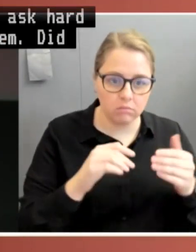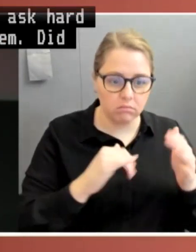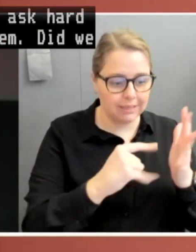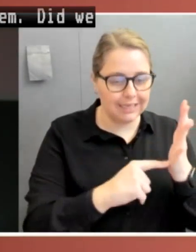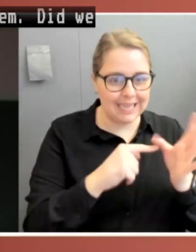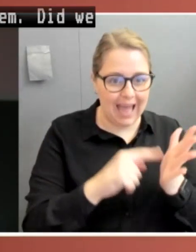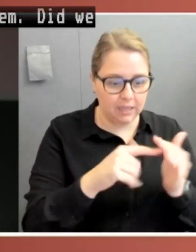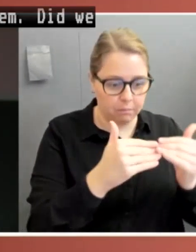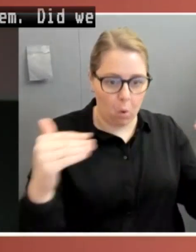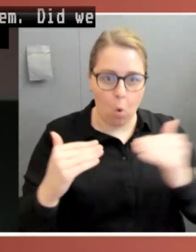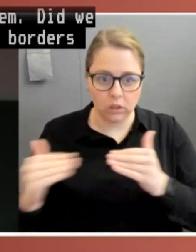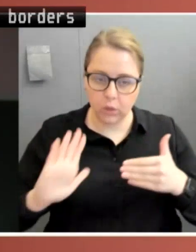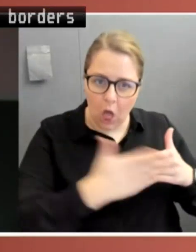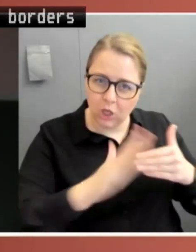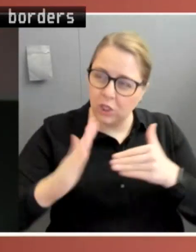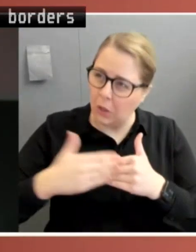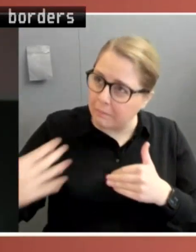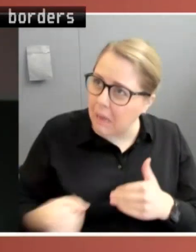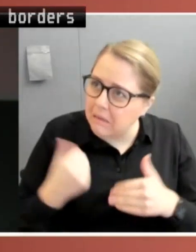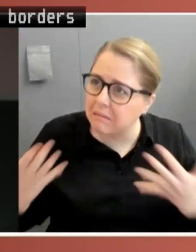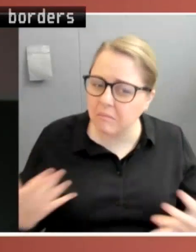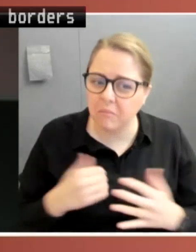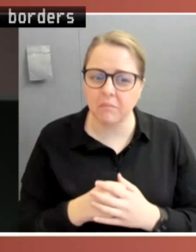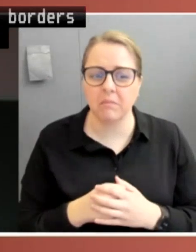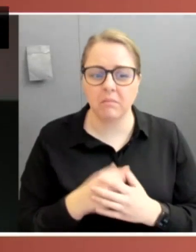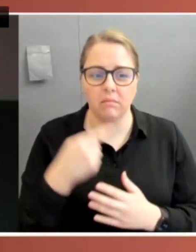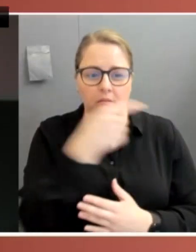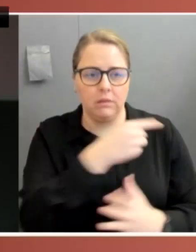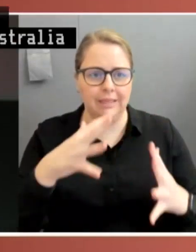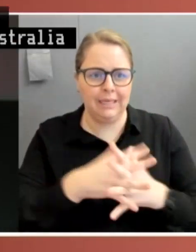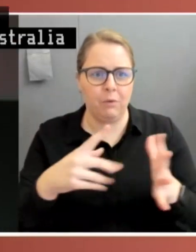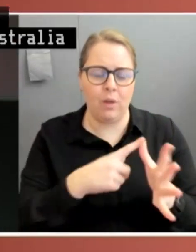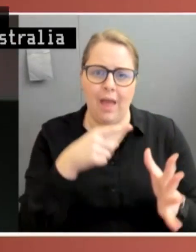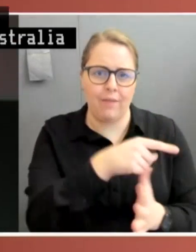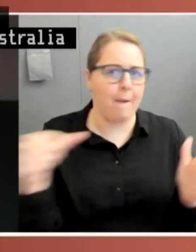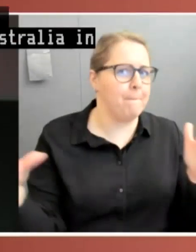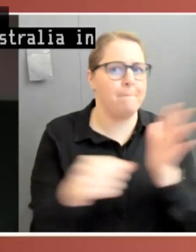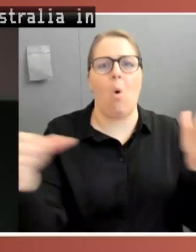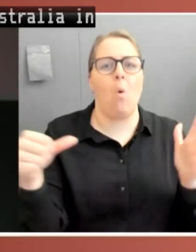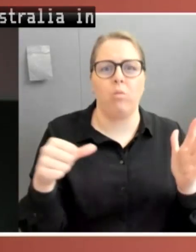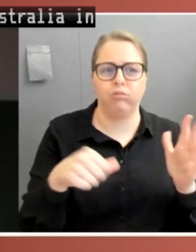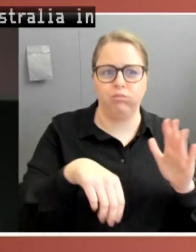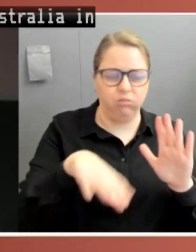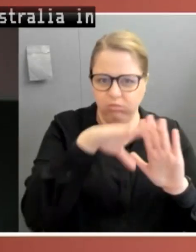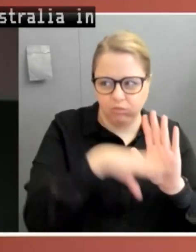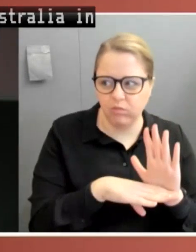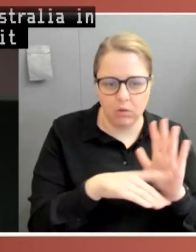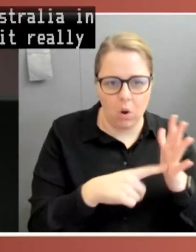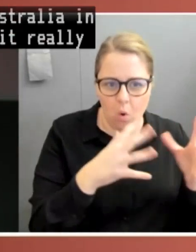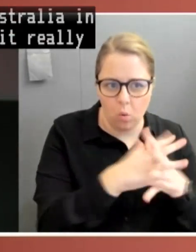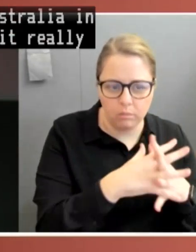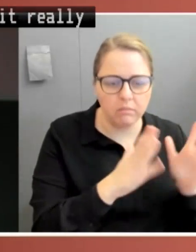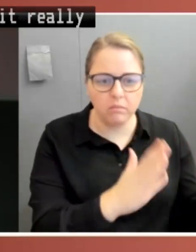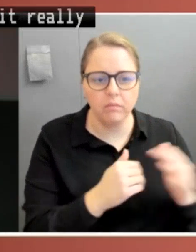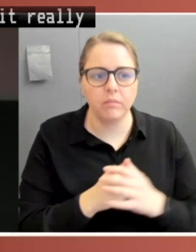and particularly in Western Australia in such a draconian way, was it really necessary to have nighttime curfews? Did they